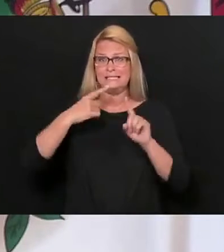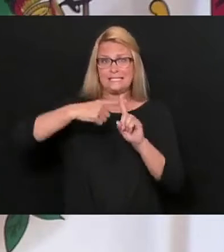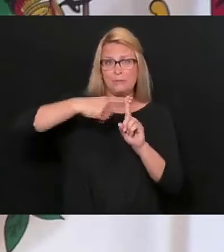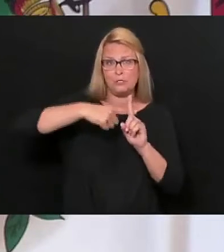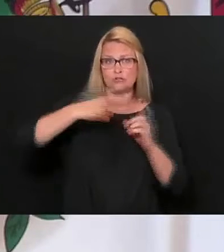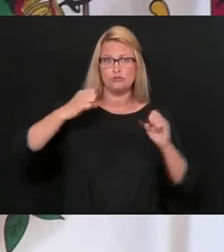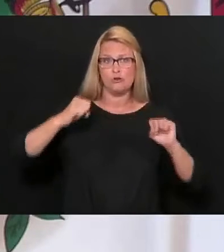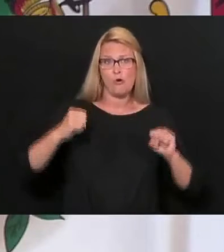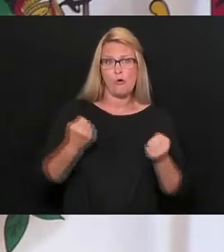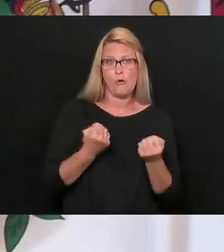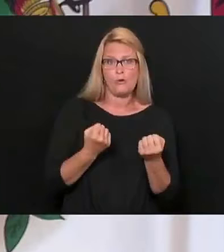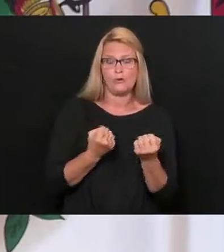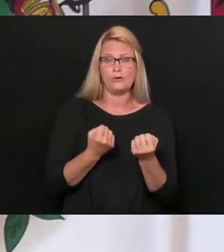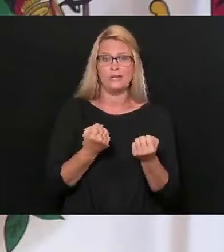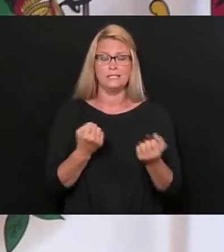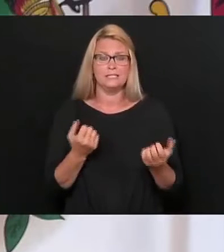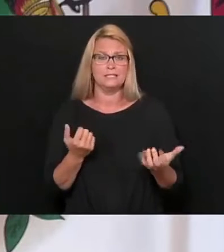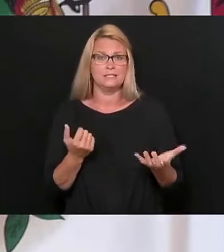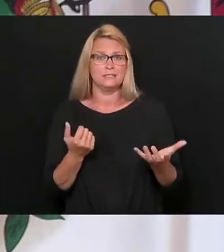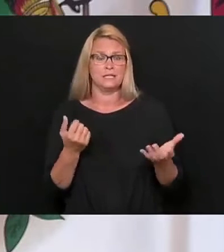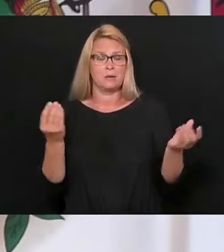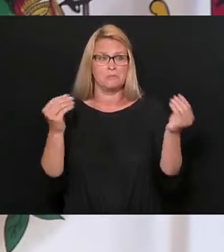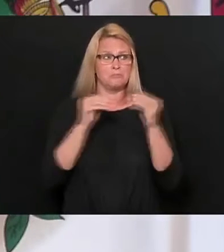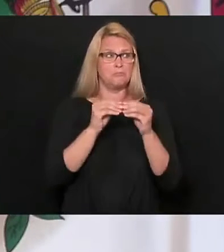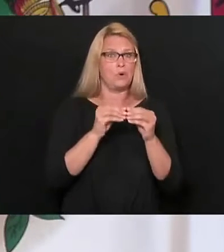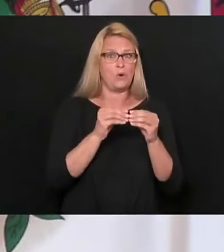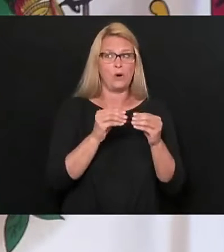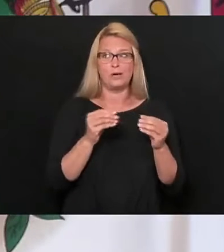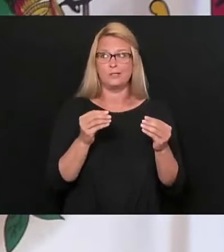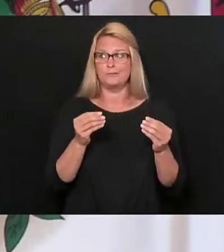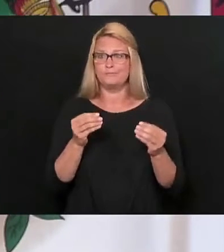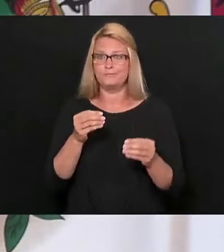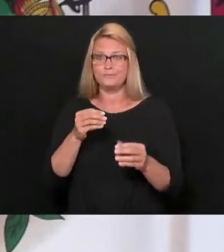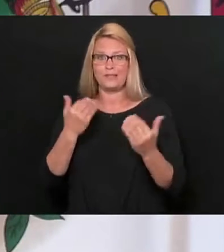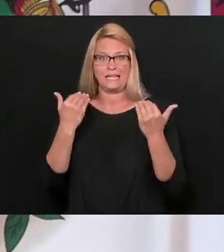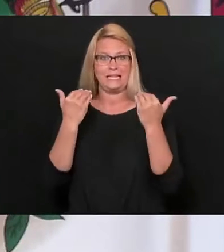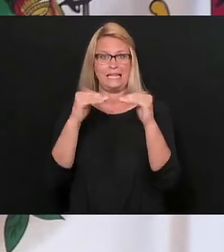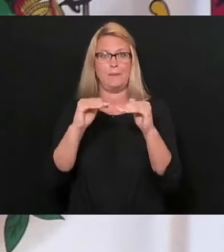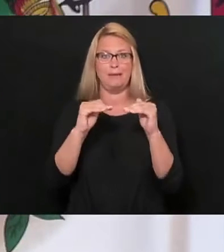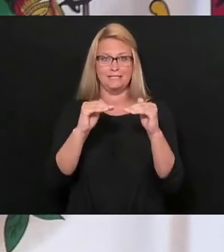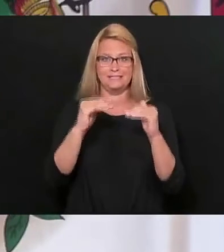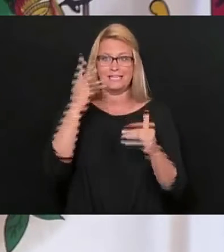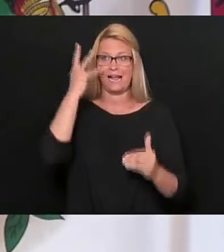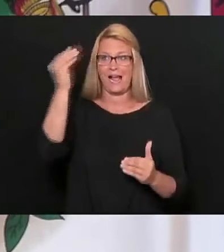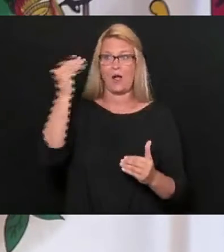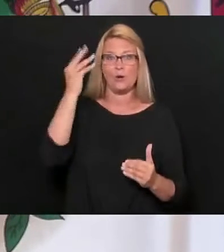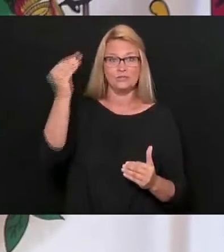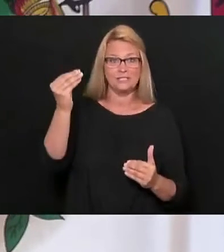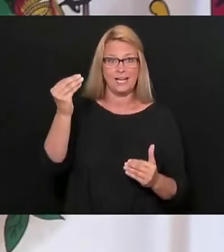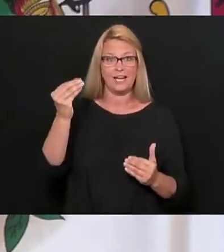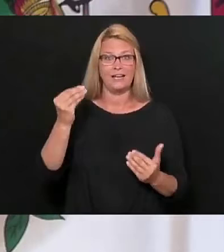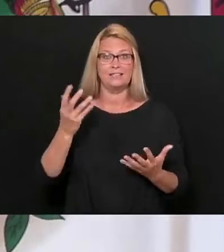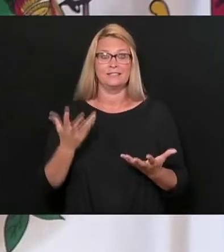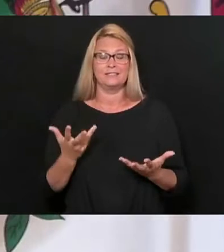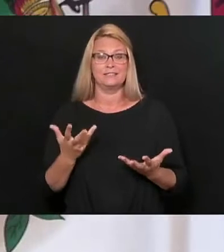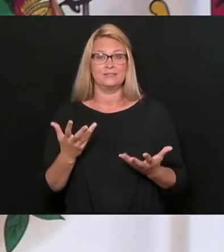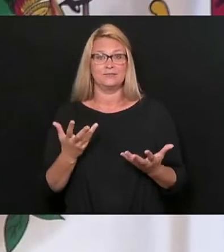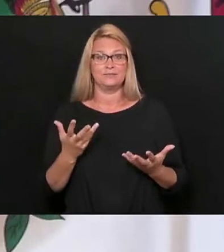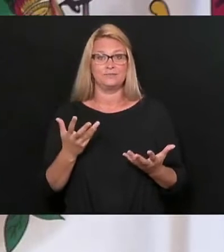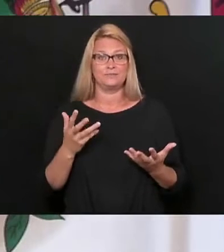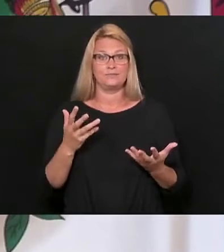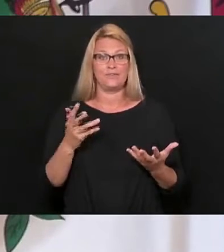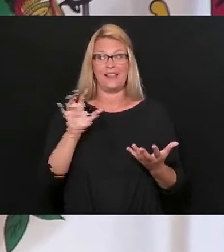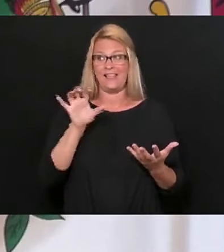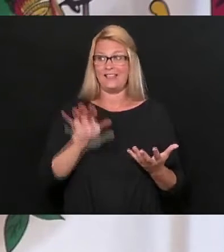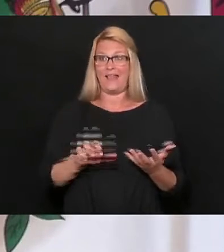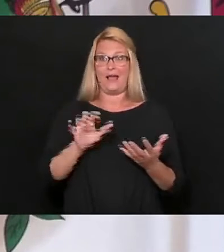and a lot colder. And we're more and more and more restricted as far as outside stuff. And that makes